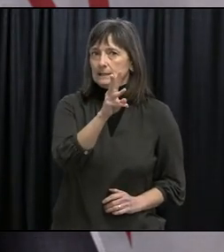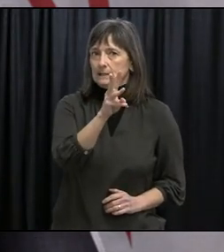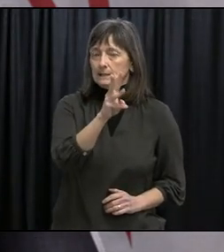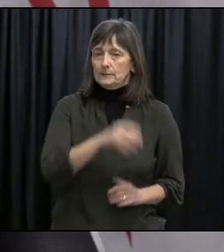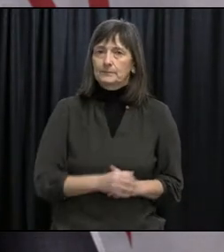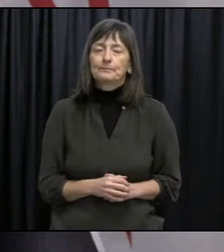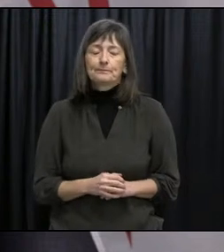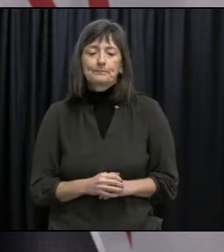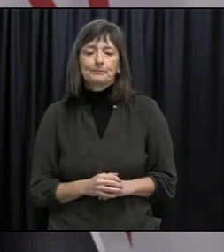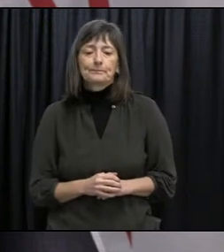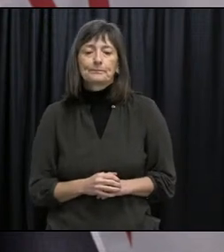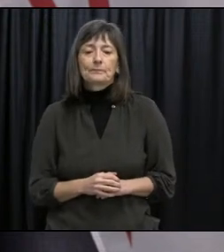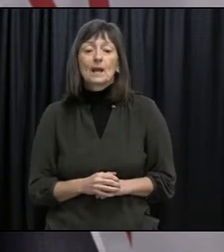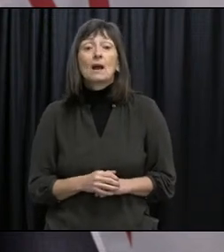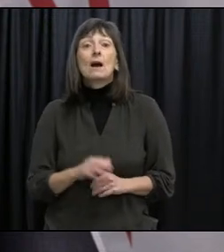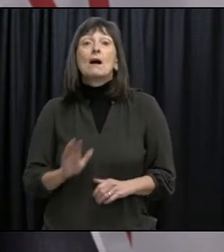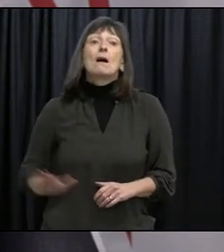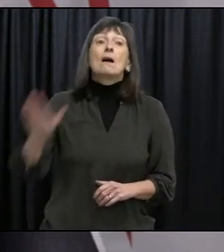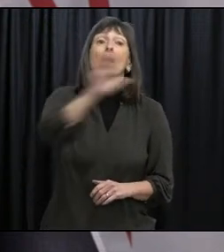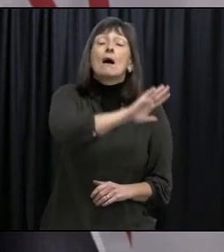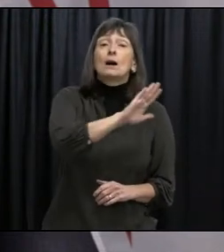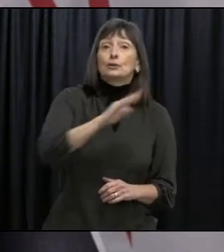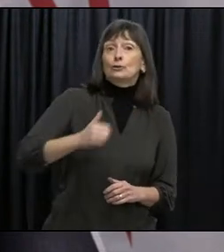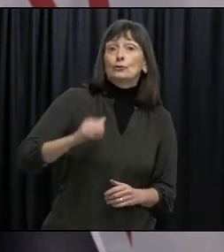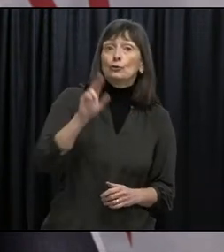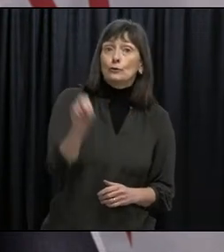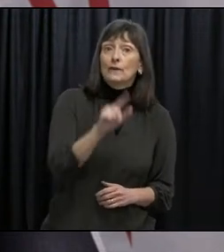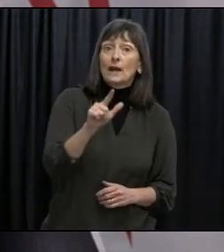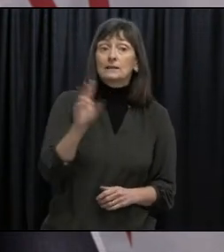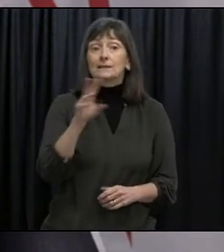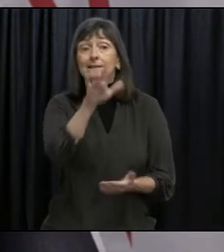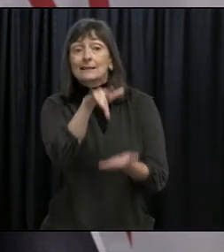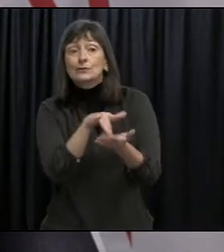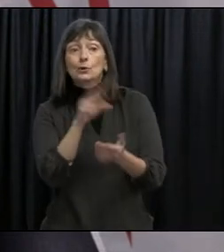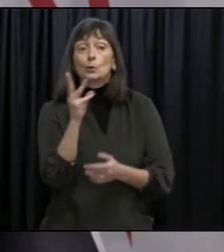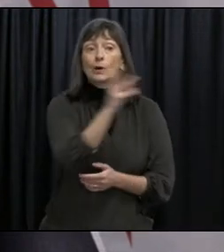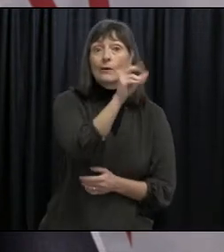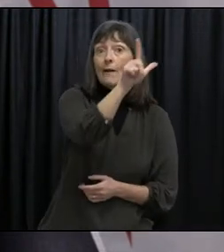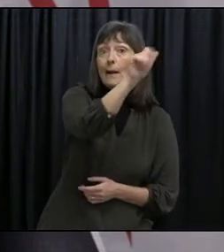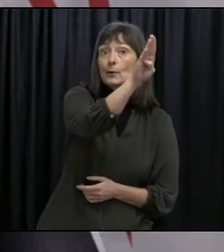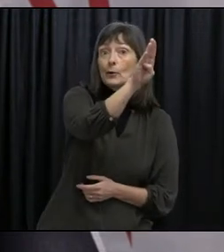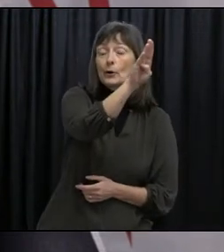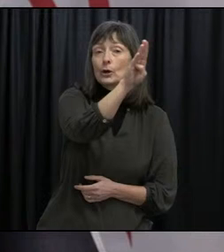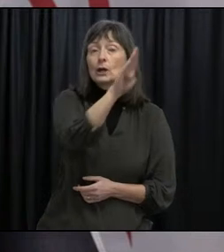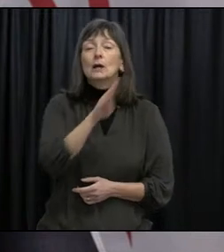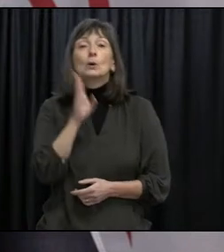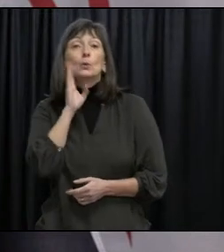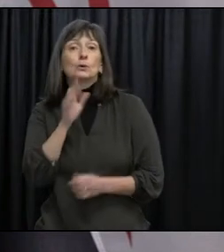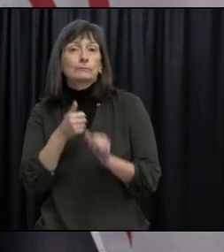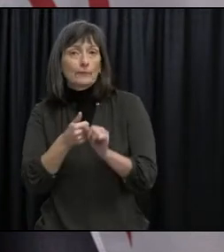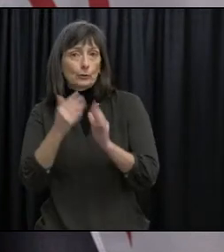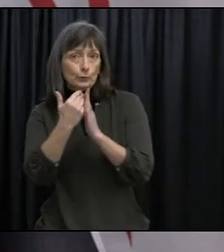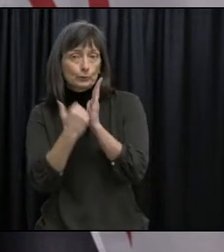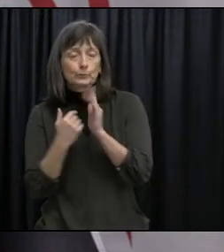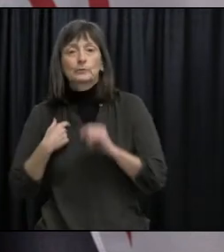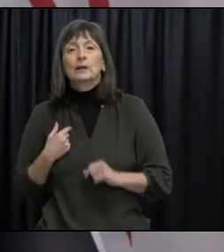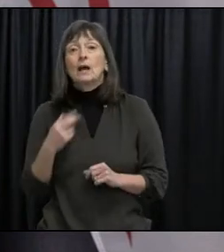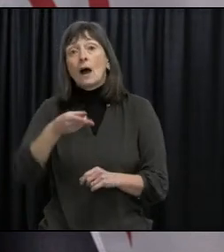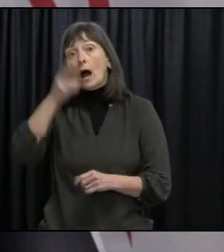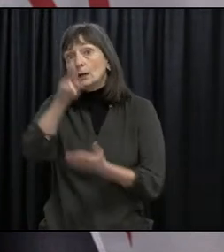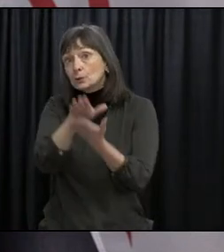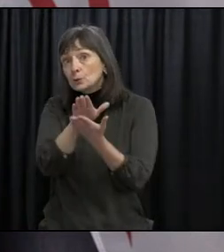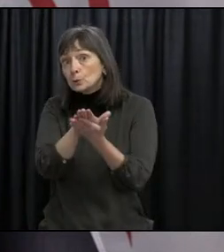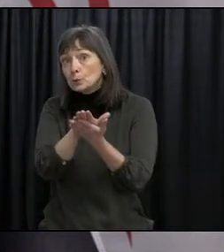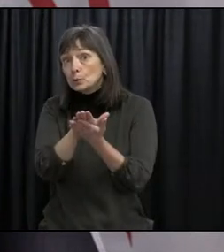Regarding the rest of the province, Central, Western, and Labrador teaching staff will begin online instruction as follows. High school and